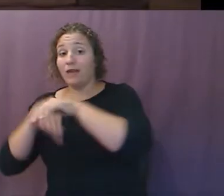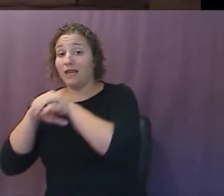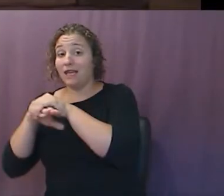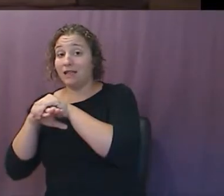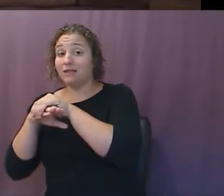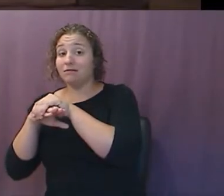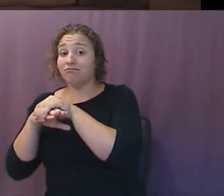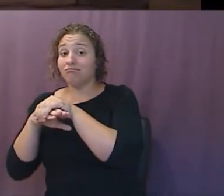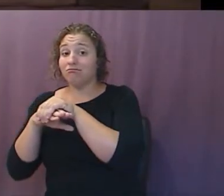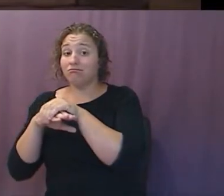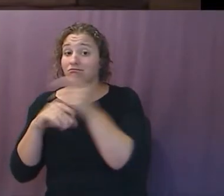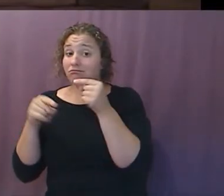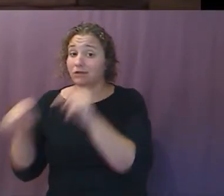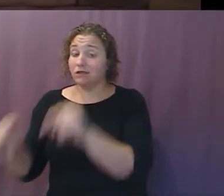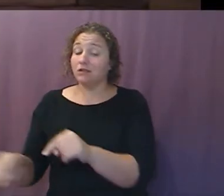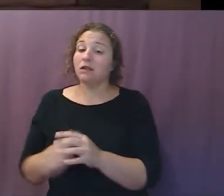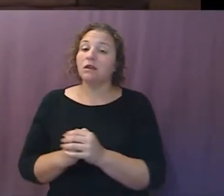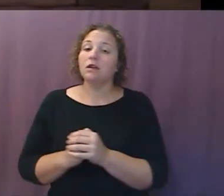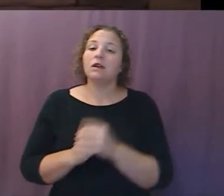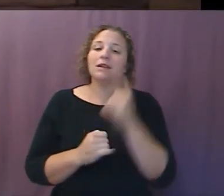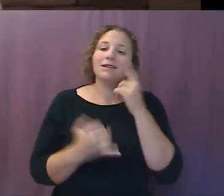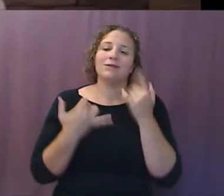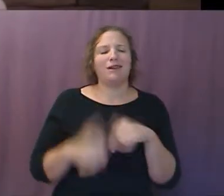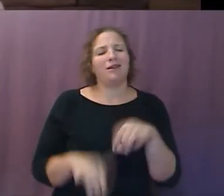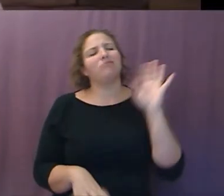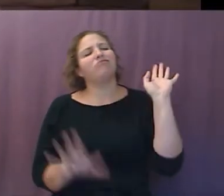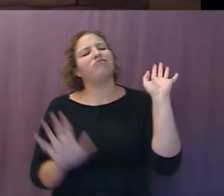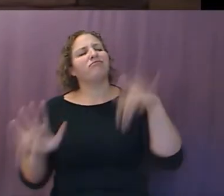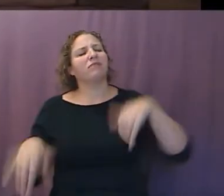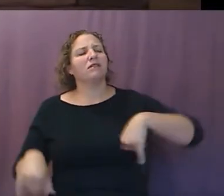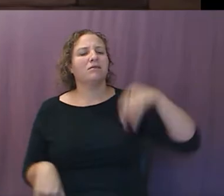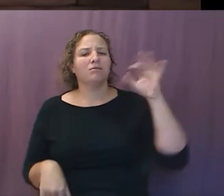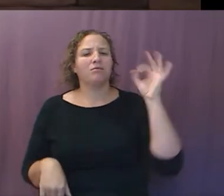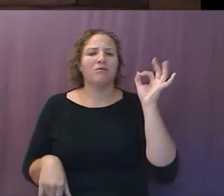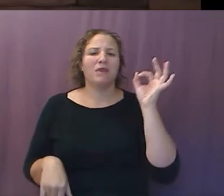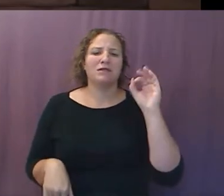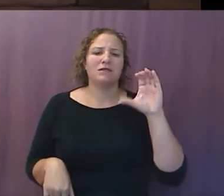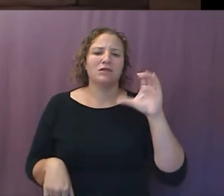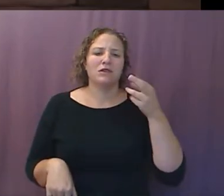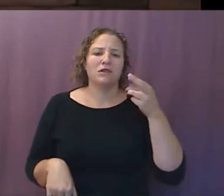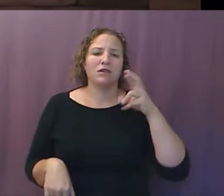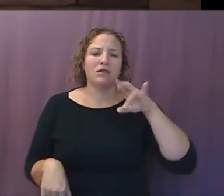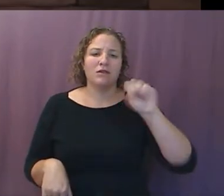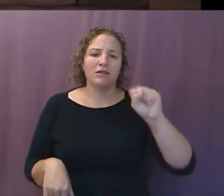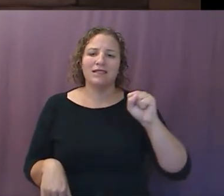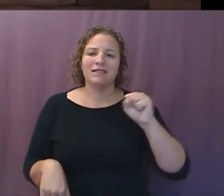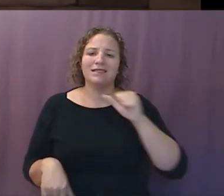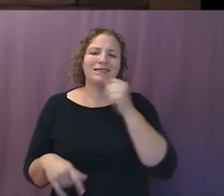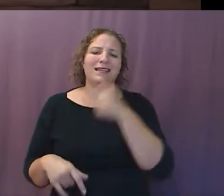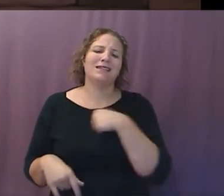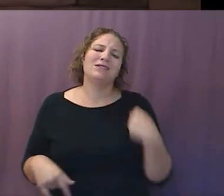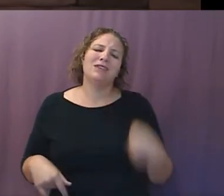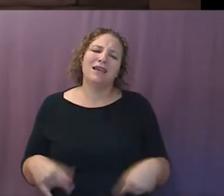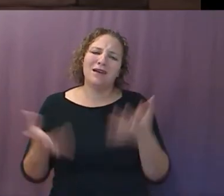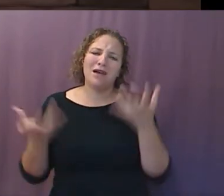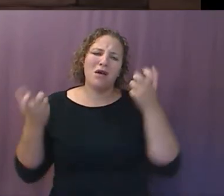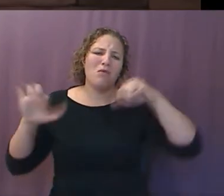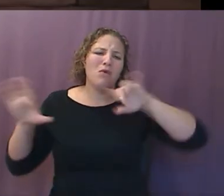will come with them. Now, you might say, well, okay, Pastor Chris, that's great, but that's China and I don't care to visit or don't ever plan to be there. Fine.